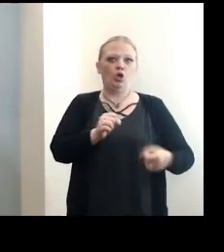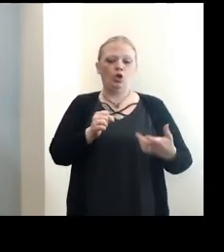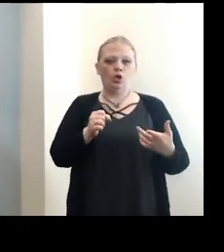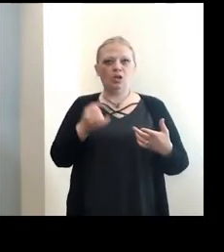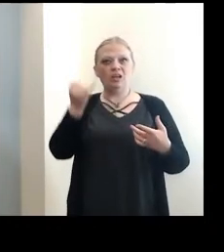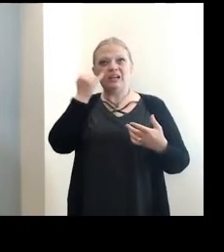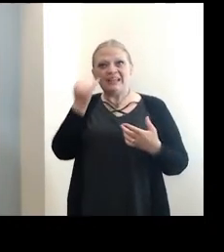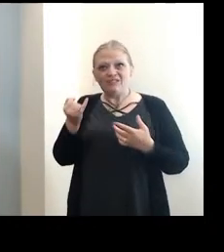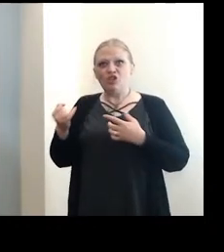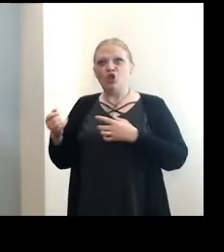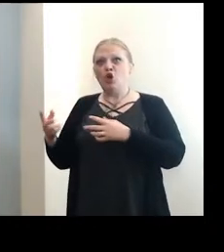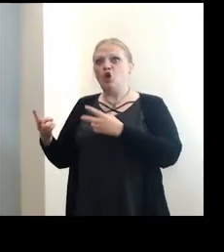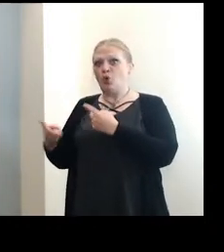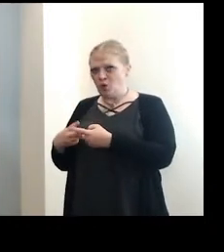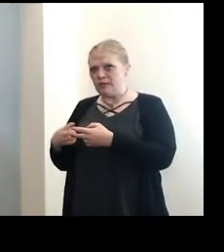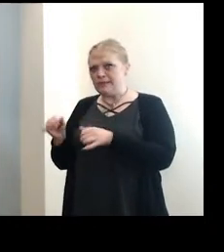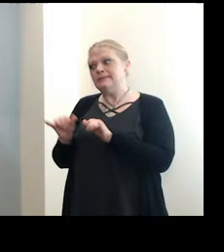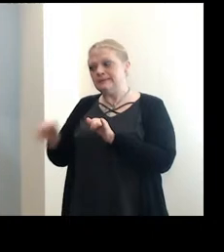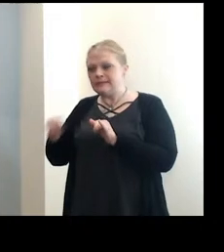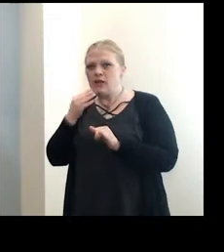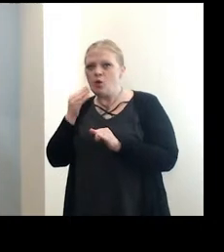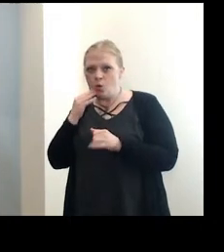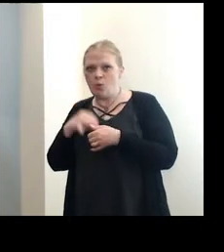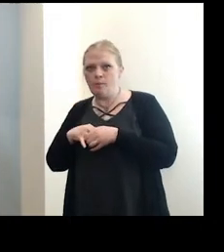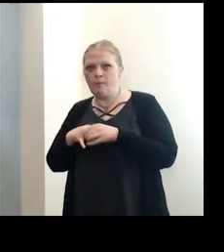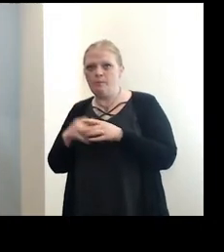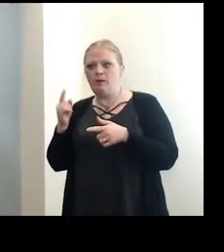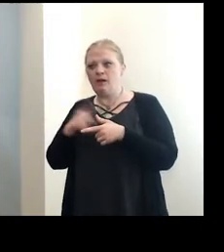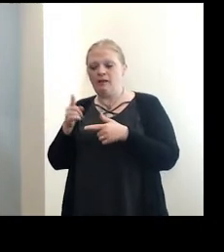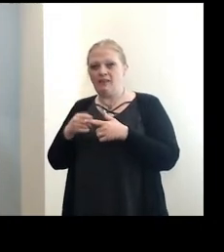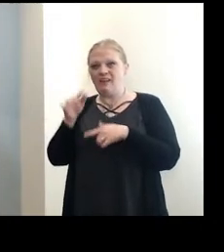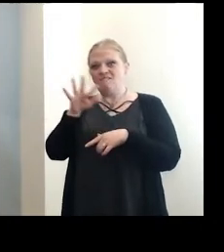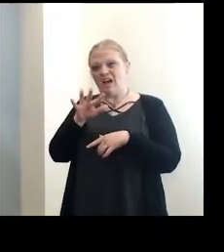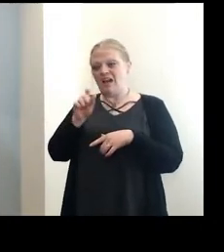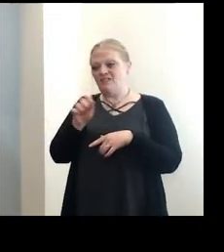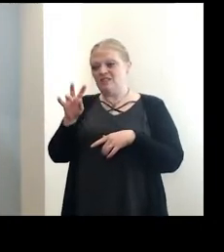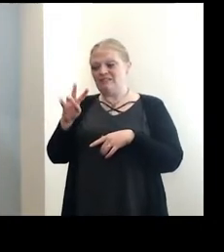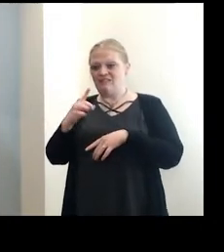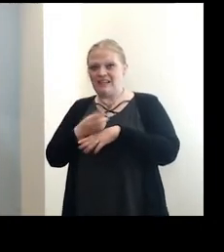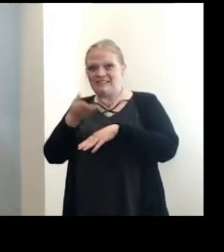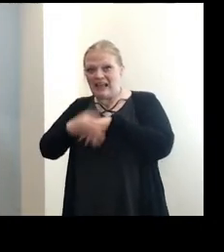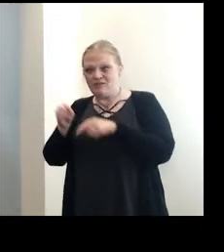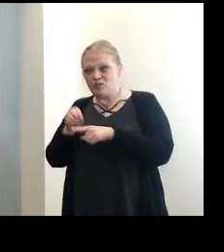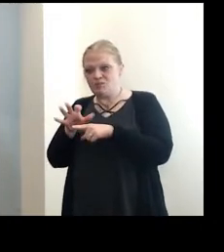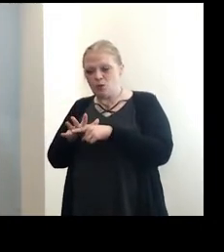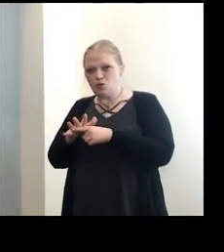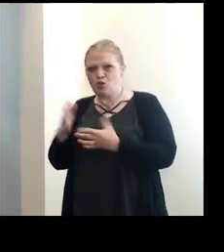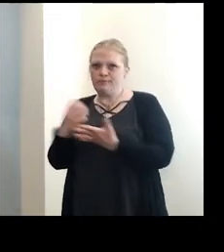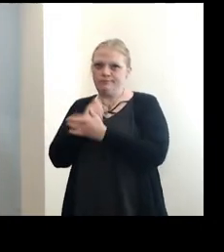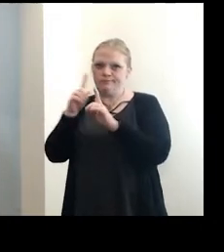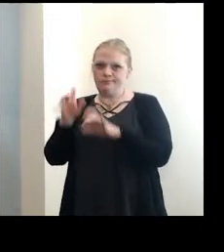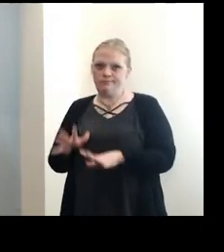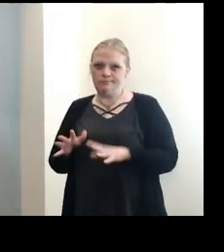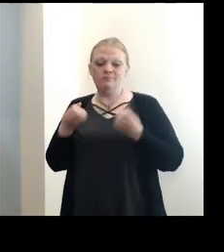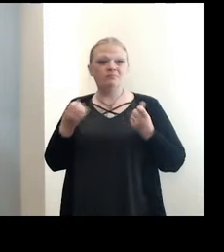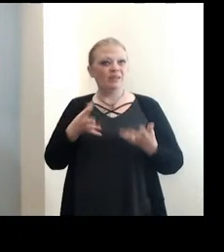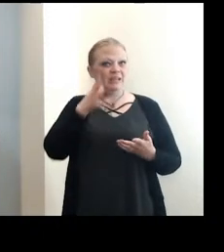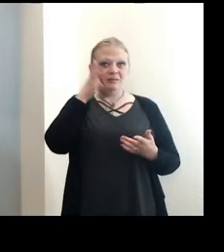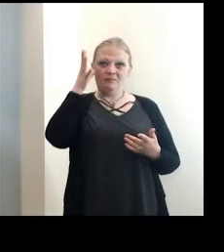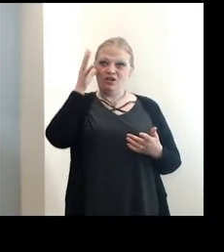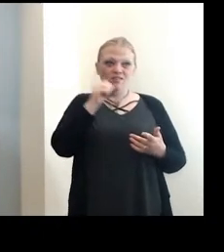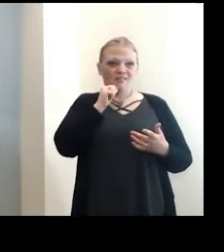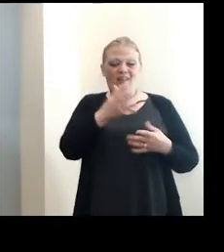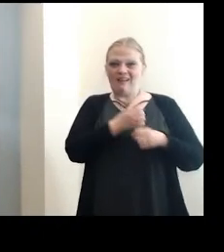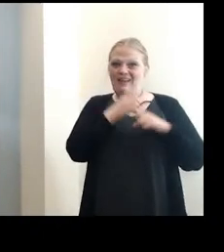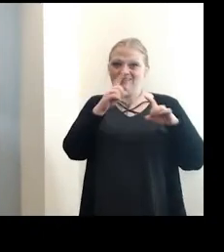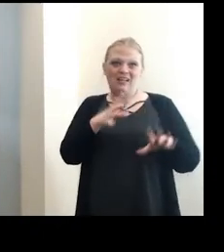them home and please get them tested five to seven days after exposure. Also, we know a lot of parents aren't testing their kids, uh, who are